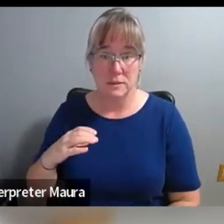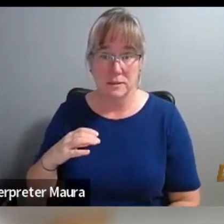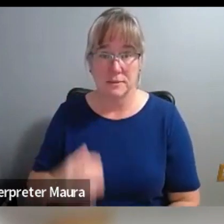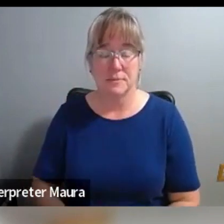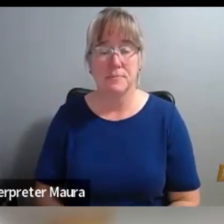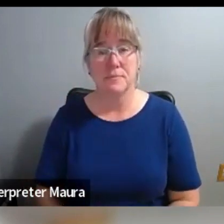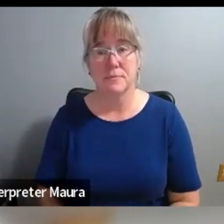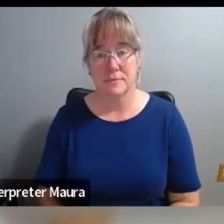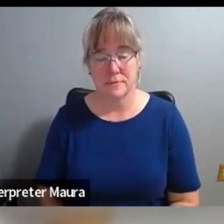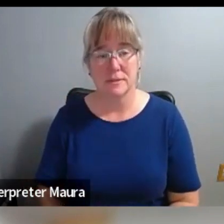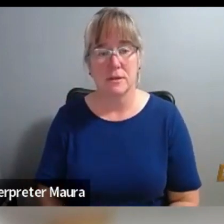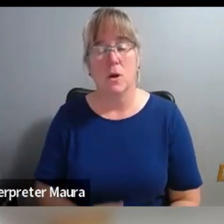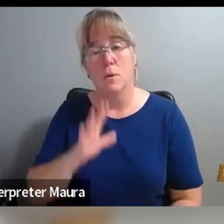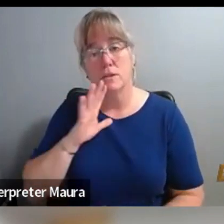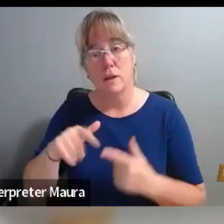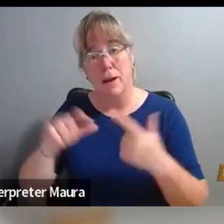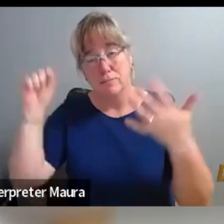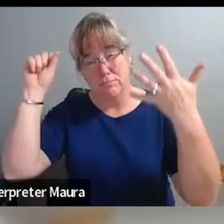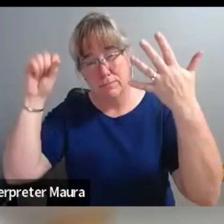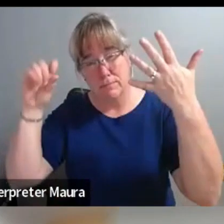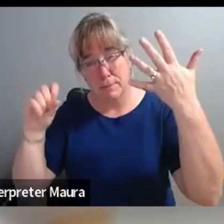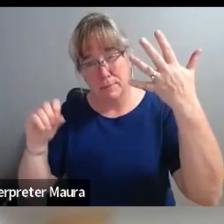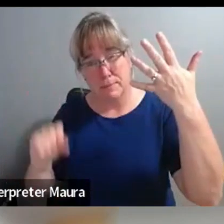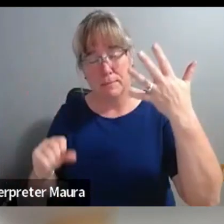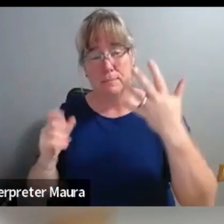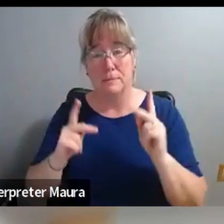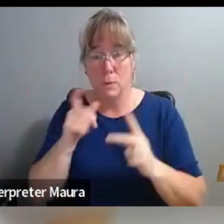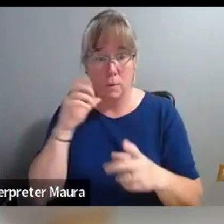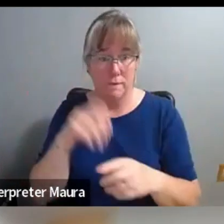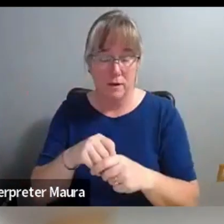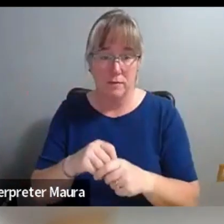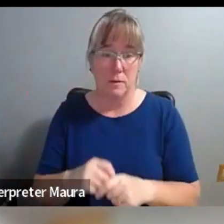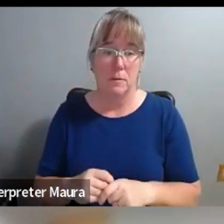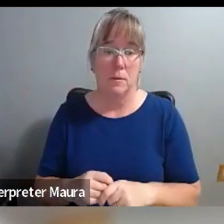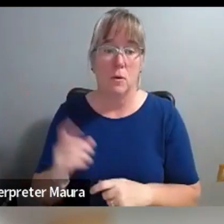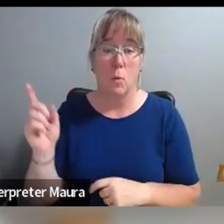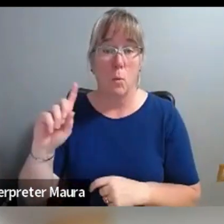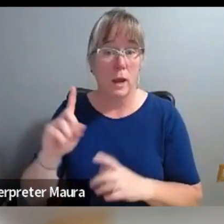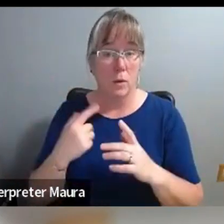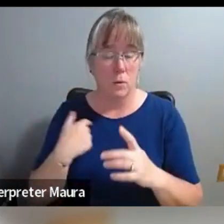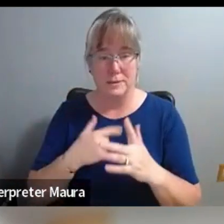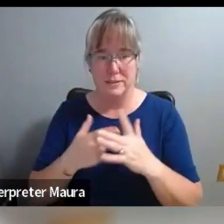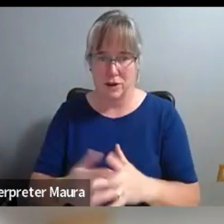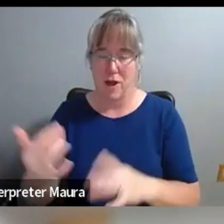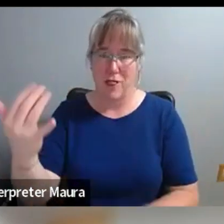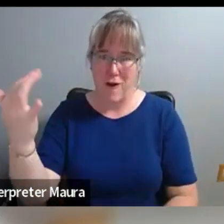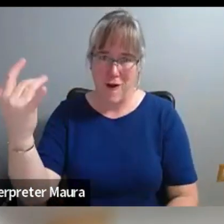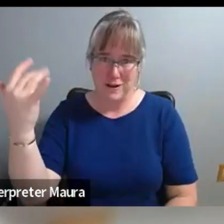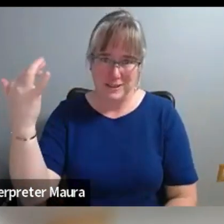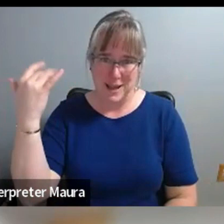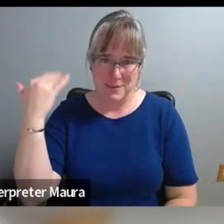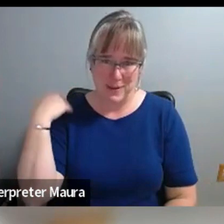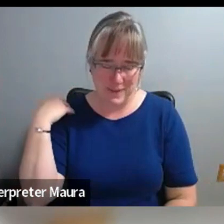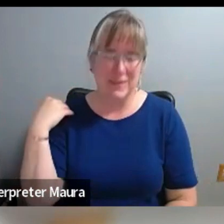earlier about all the people that were involved, part of what part of where we started, which was a long, long time ago,